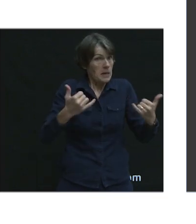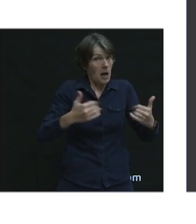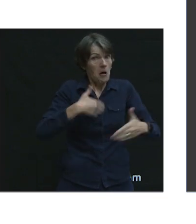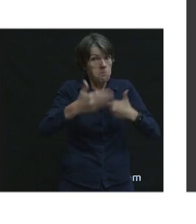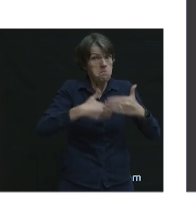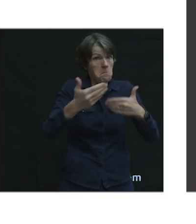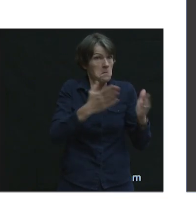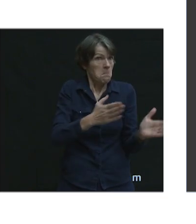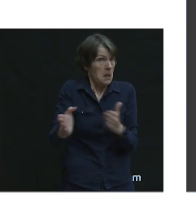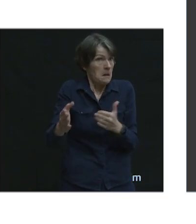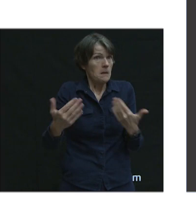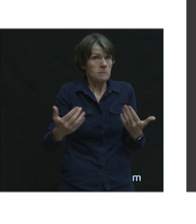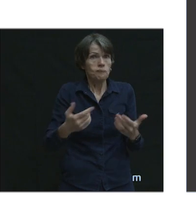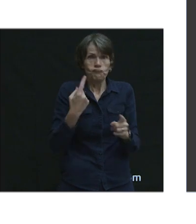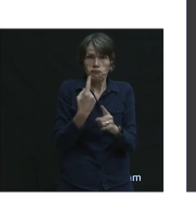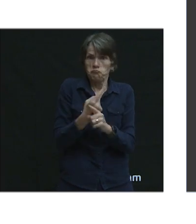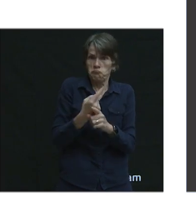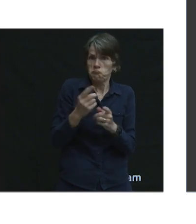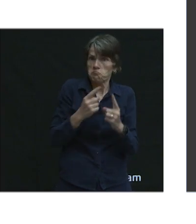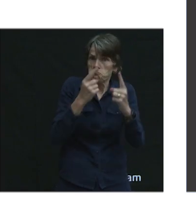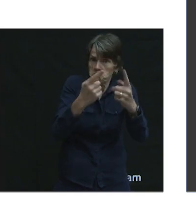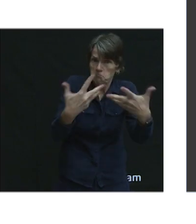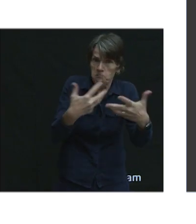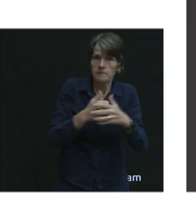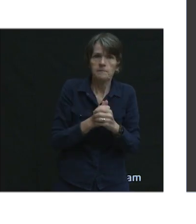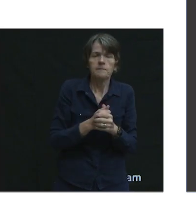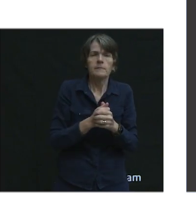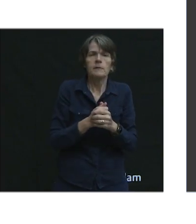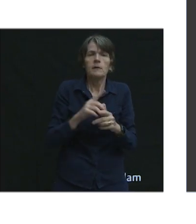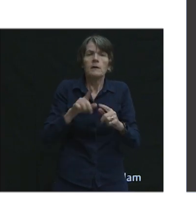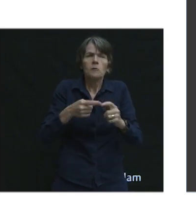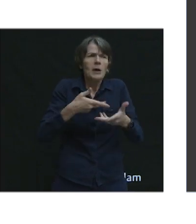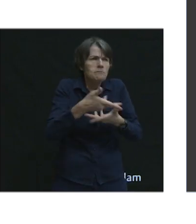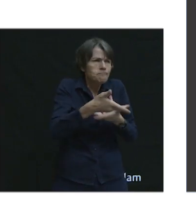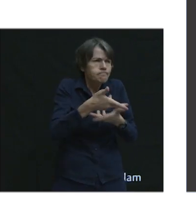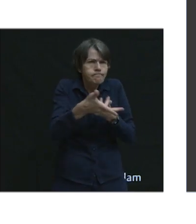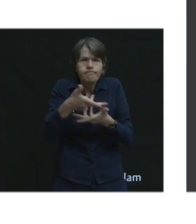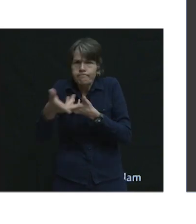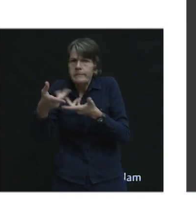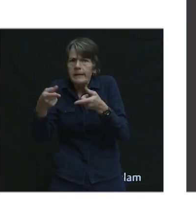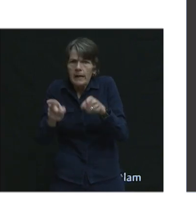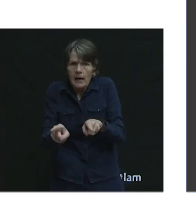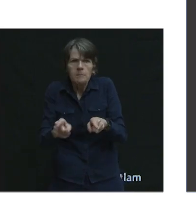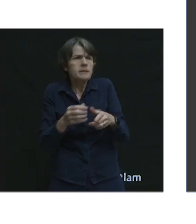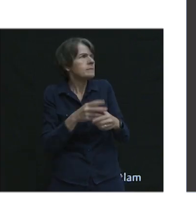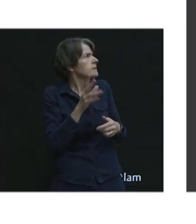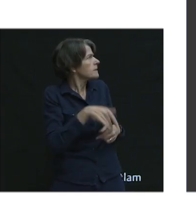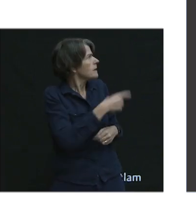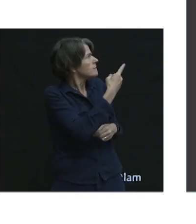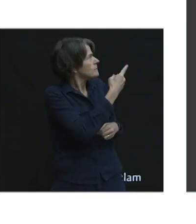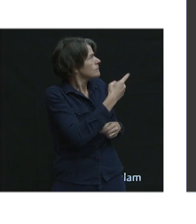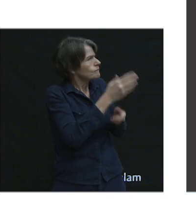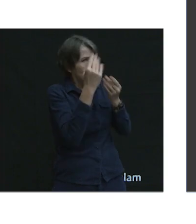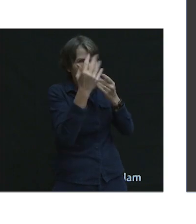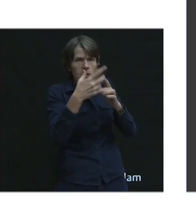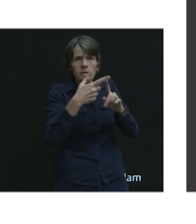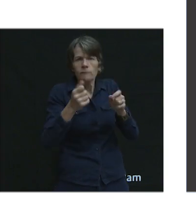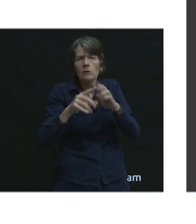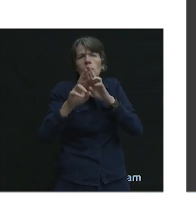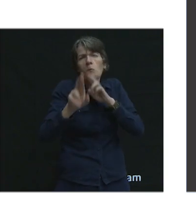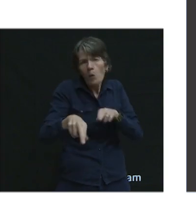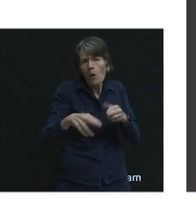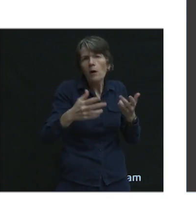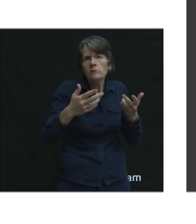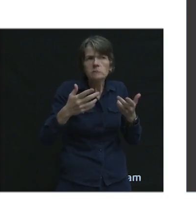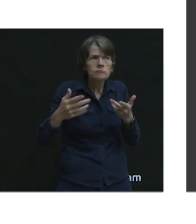to plan for it. When the consultation happened, these are charts that came from the report of what we heard. So this is